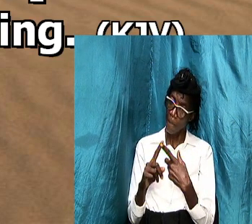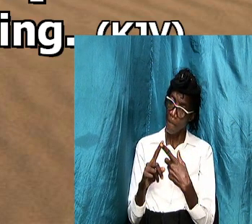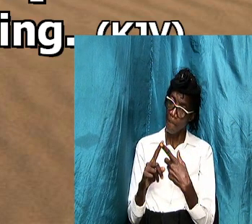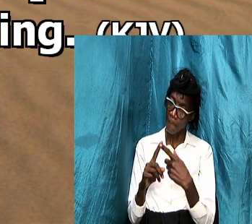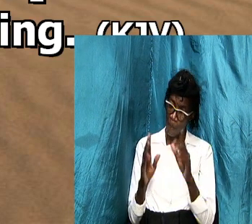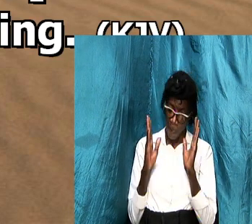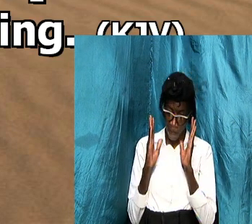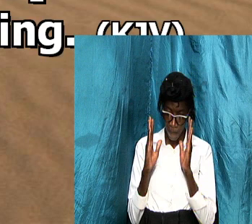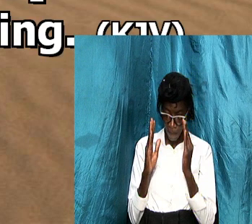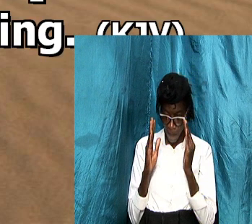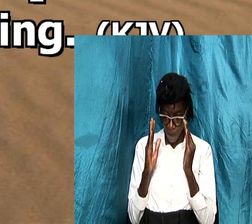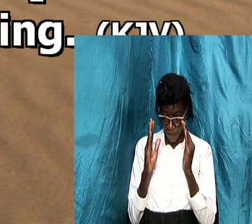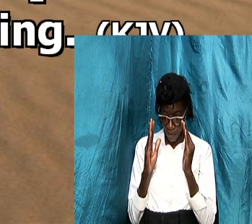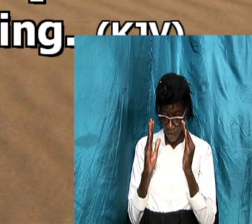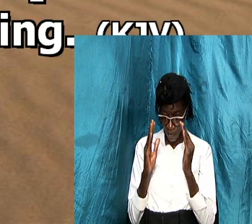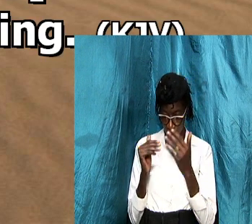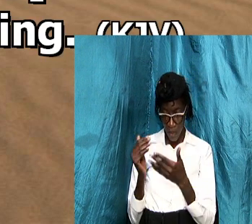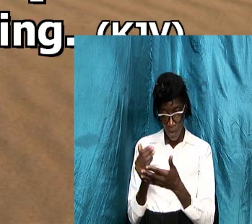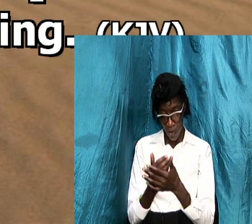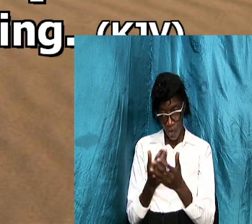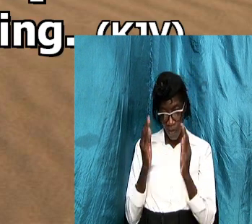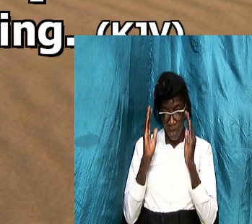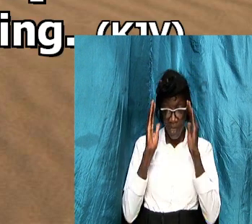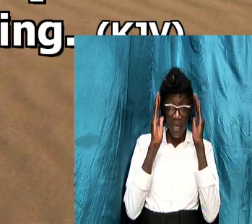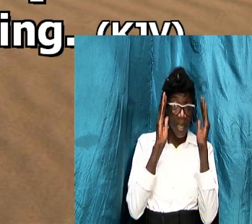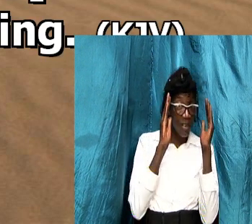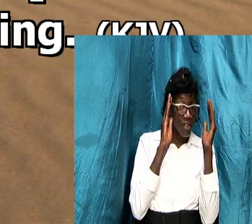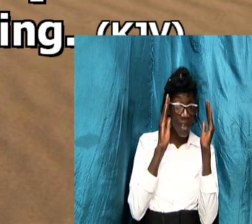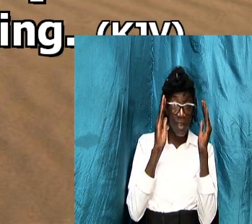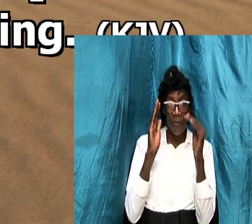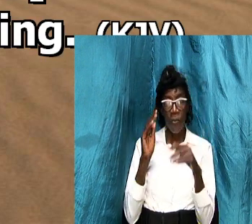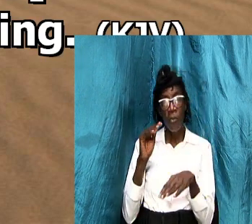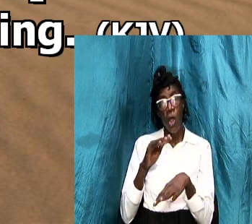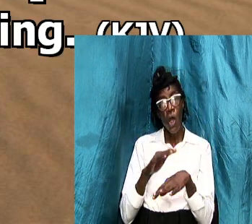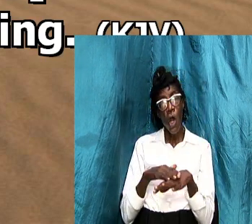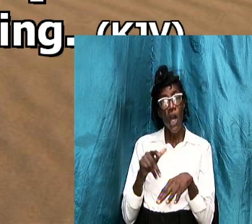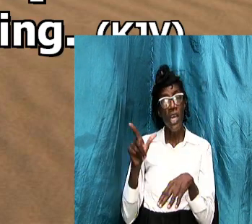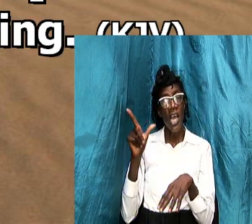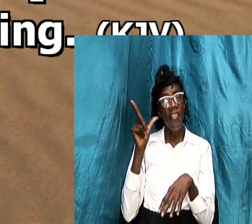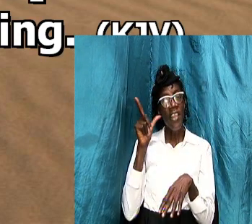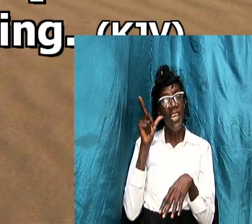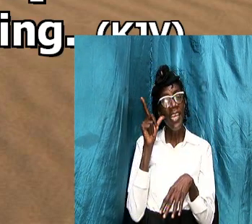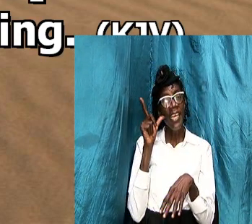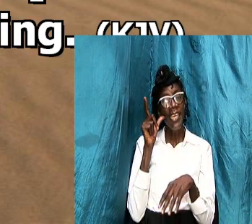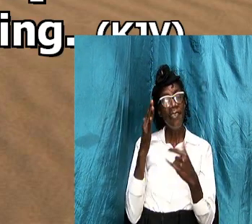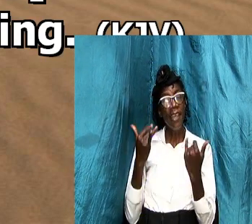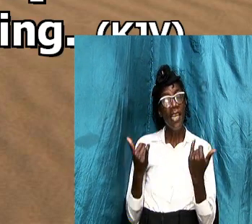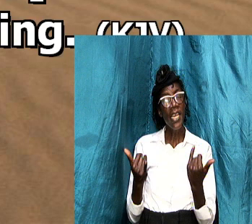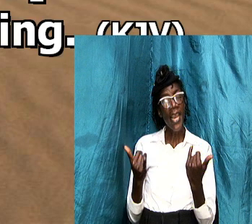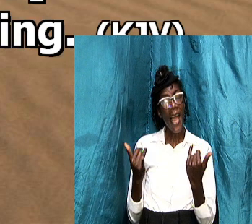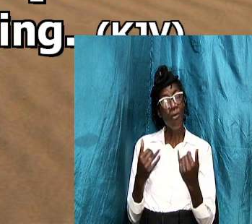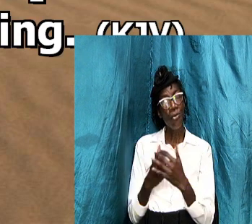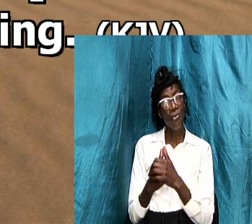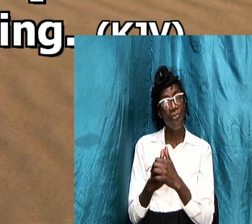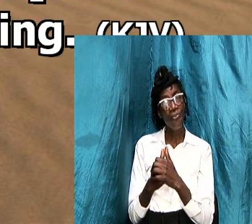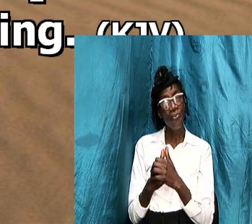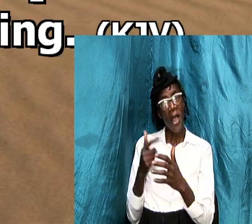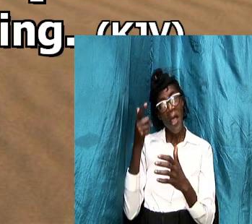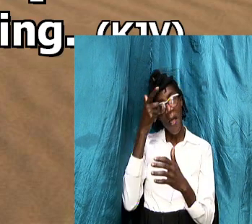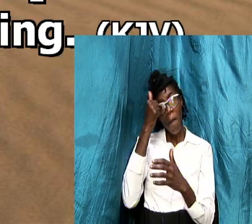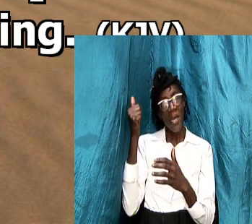focus some attention on the ladies now because